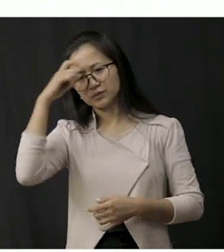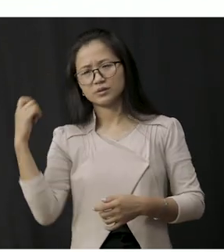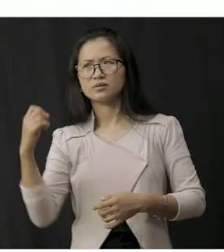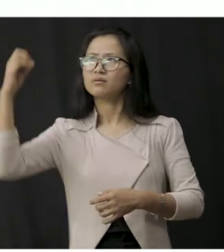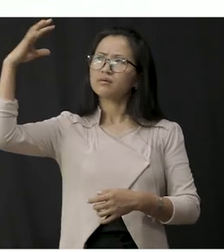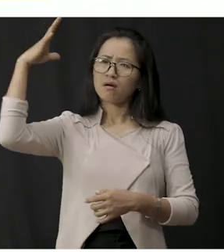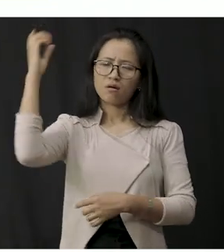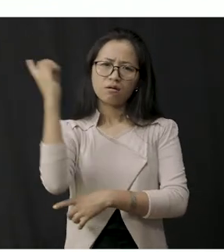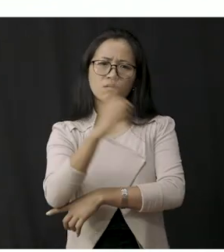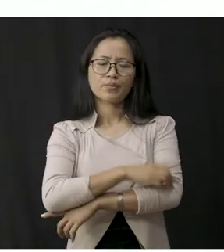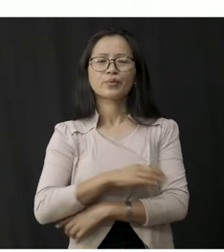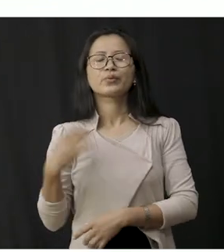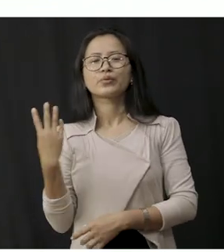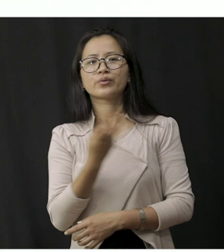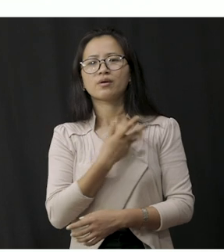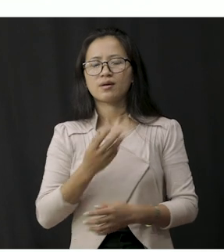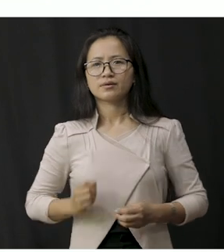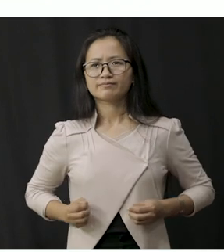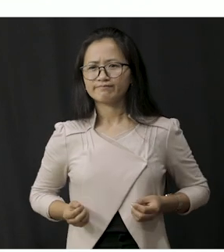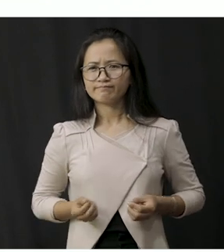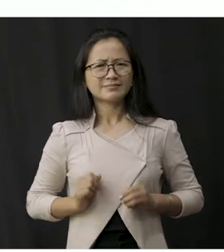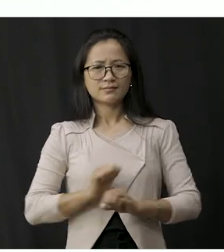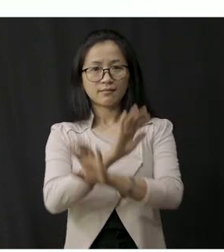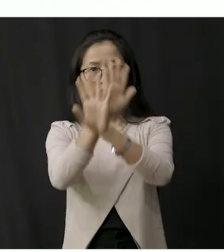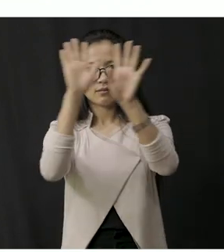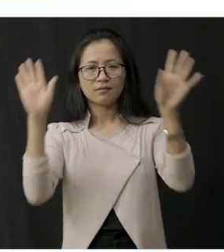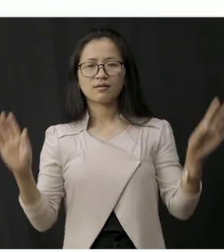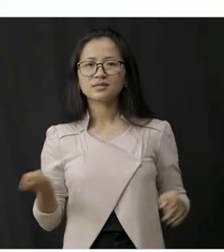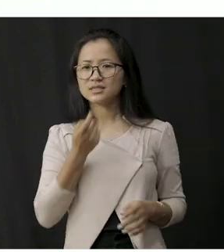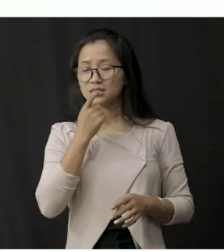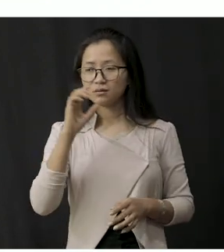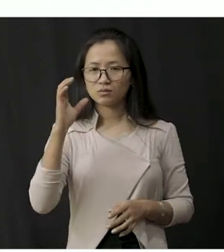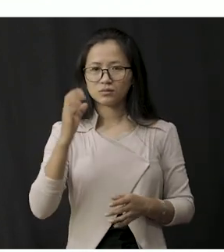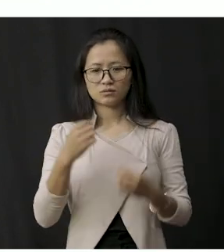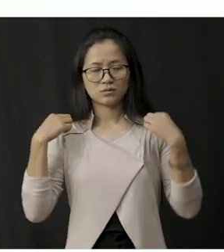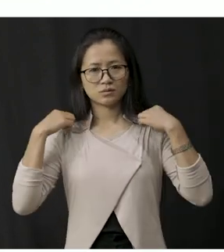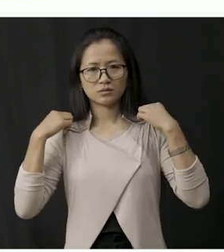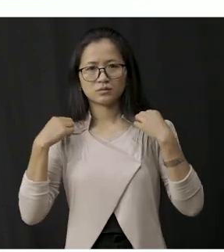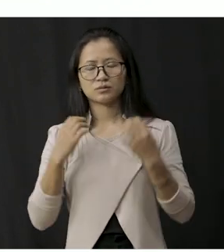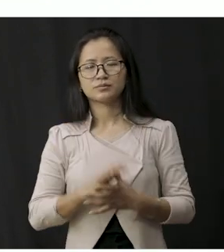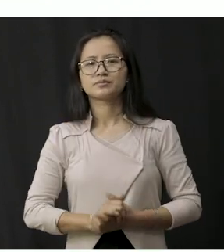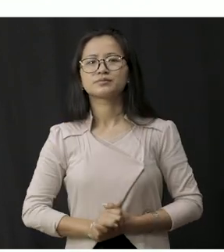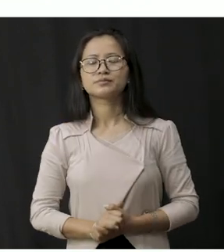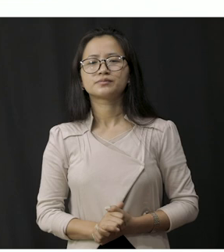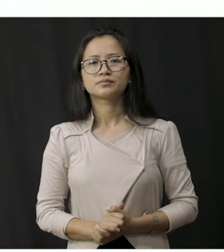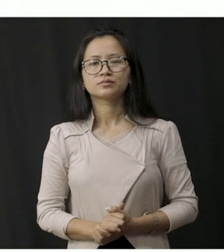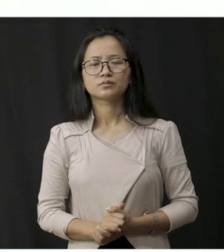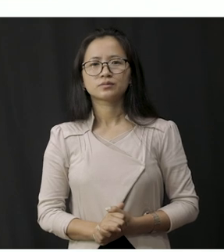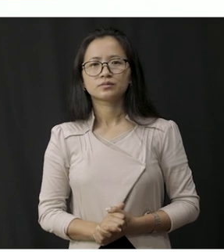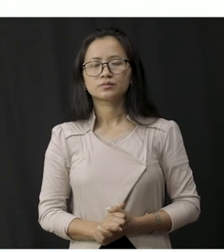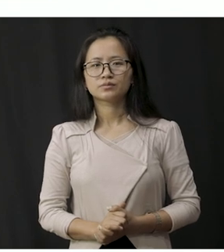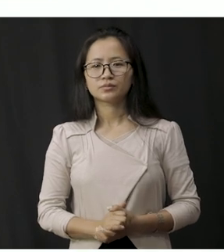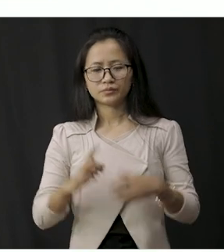we wear light cotton cloths to keep our body cool okay so students